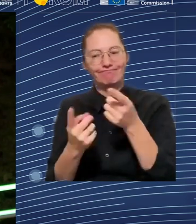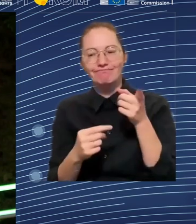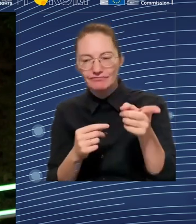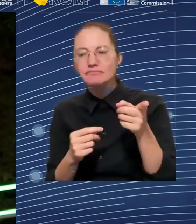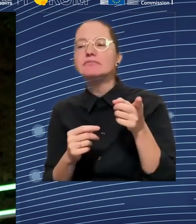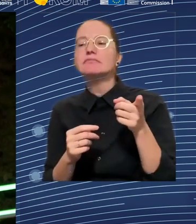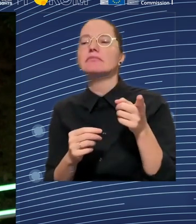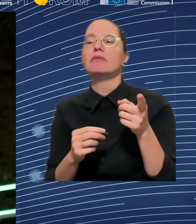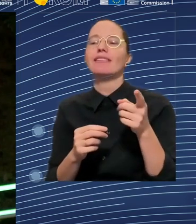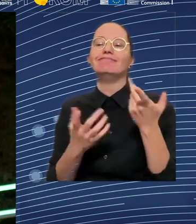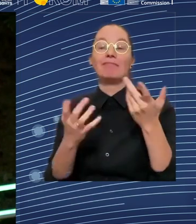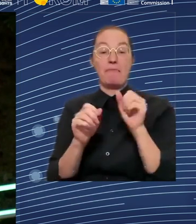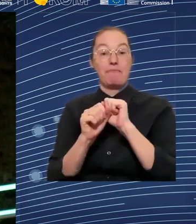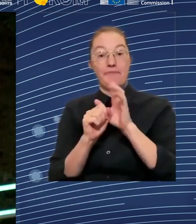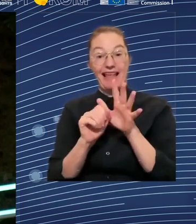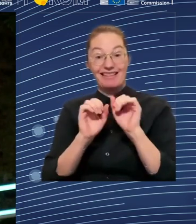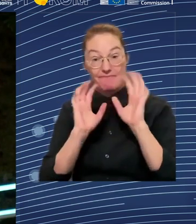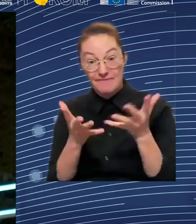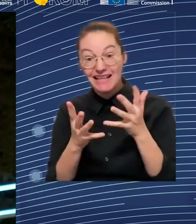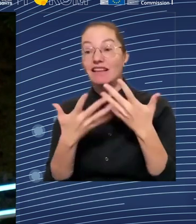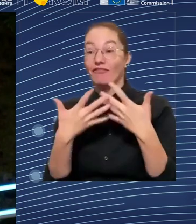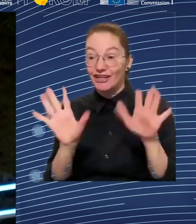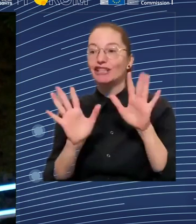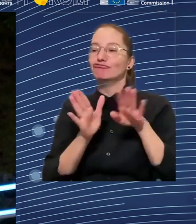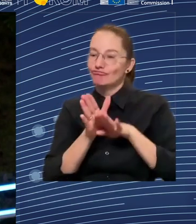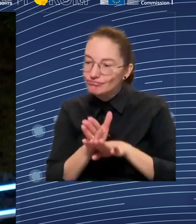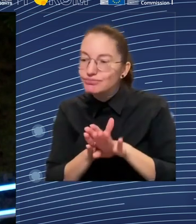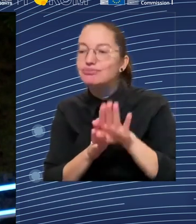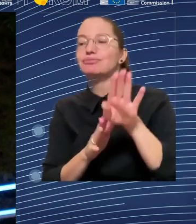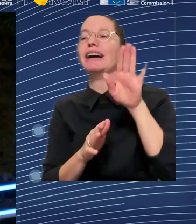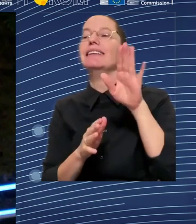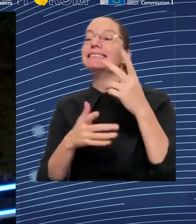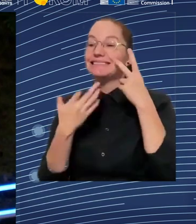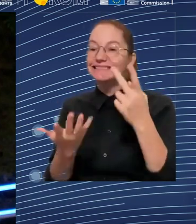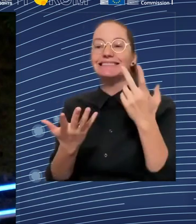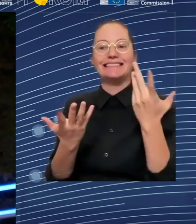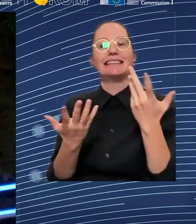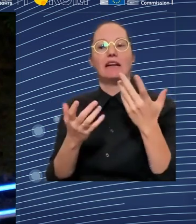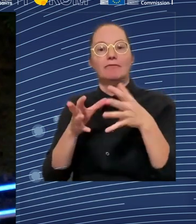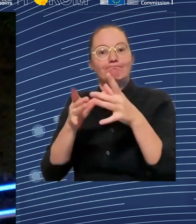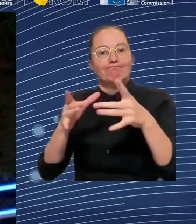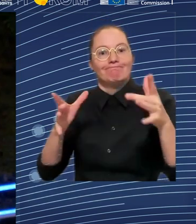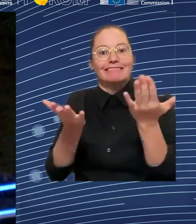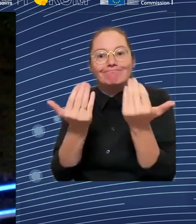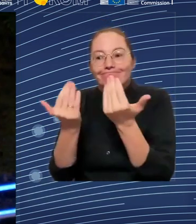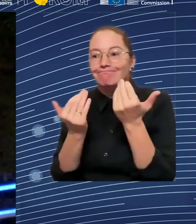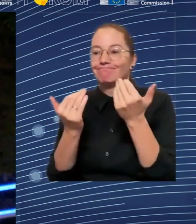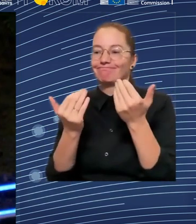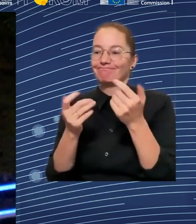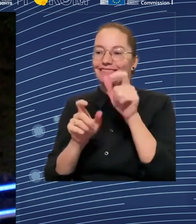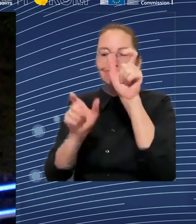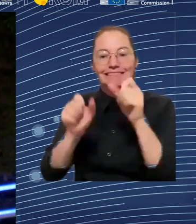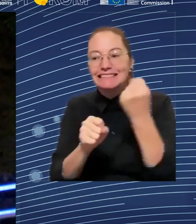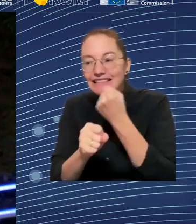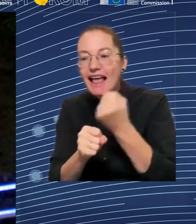now has the potential to automate a much wider number of skills. So before digitalization was